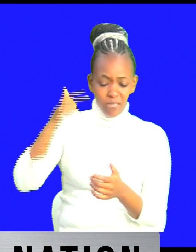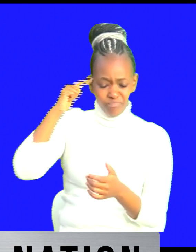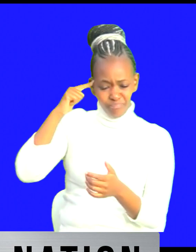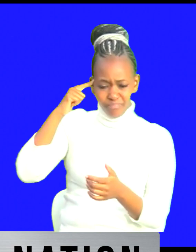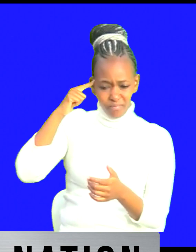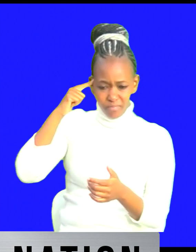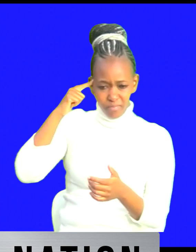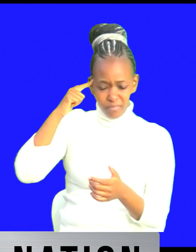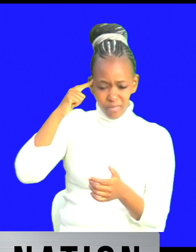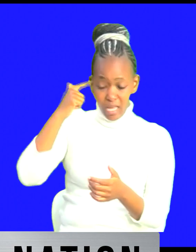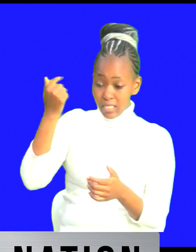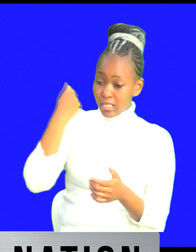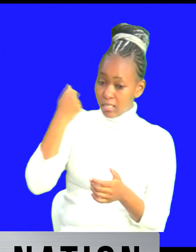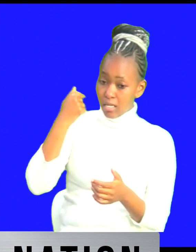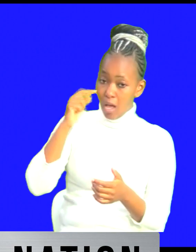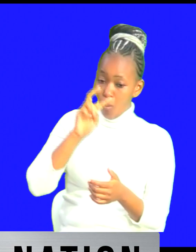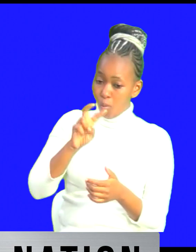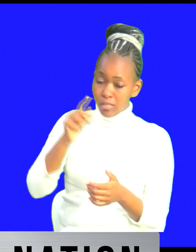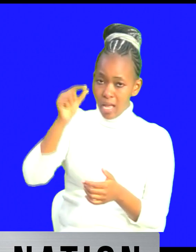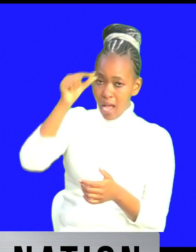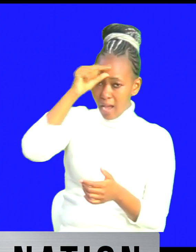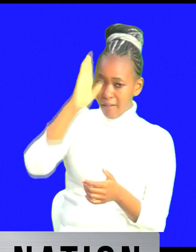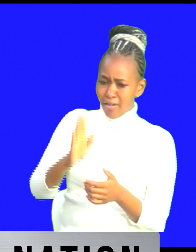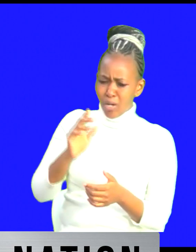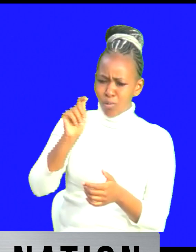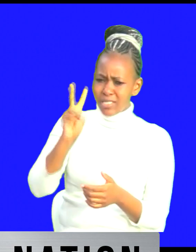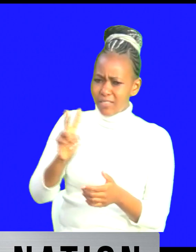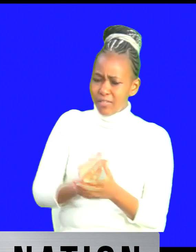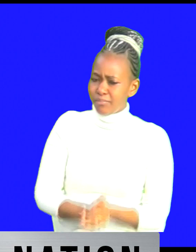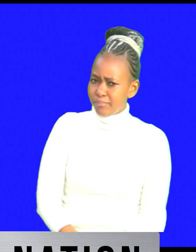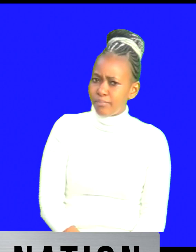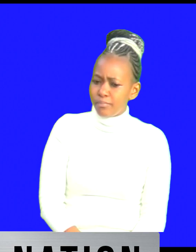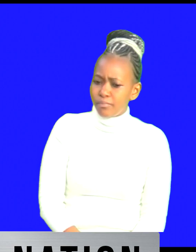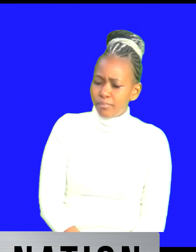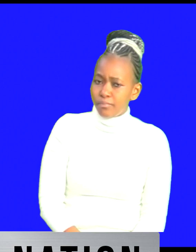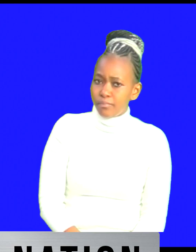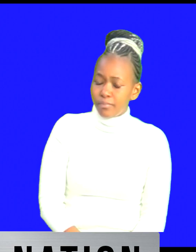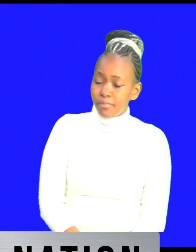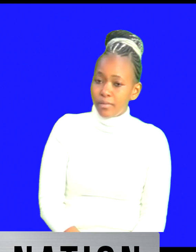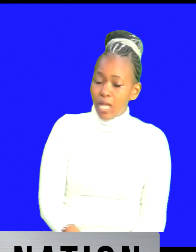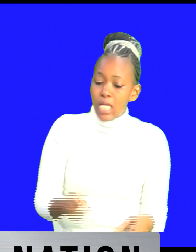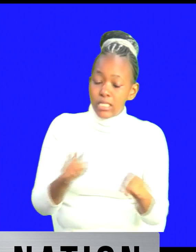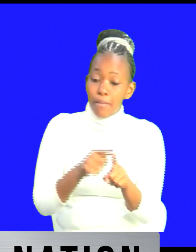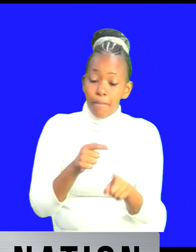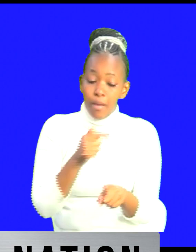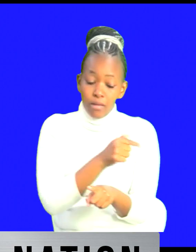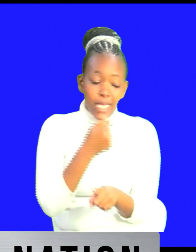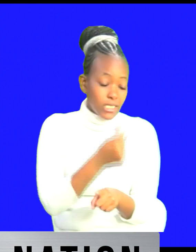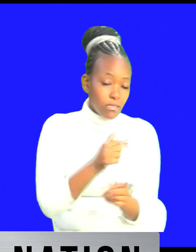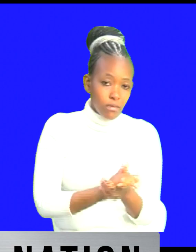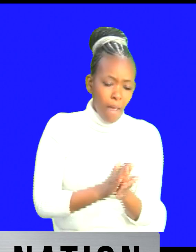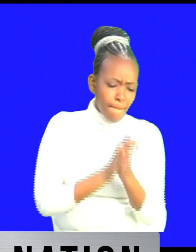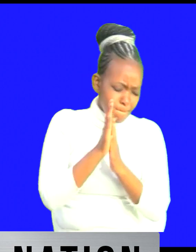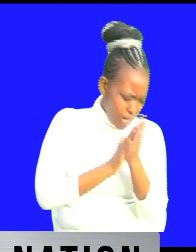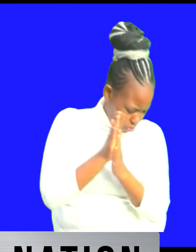i i think yesterday i watched the governor on on tv right uh just like he has said being passionate about what